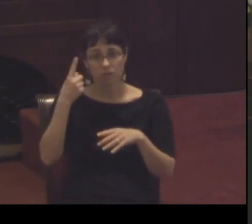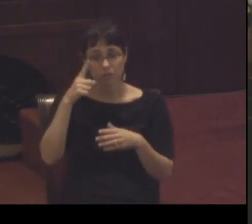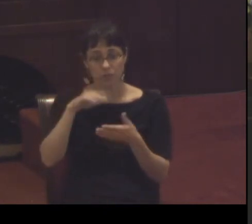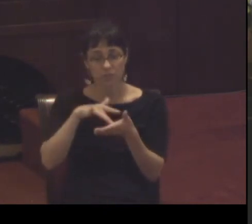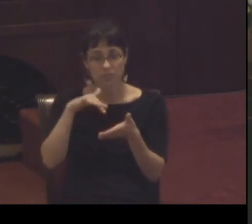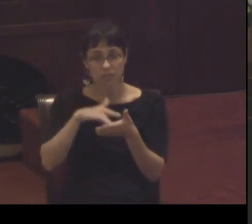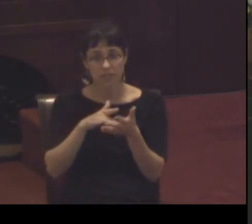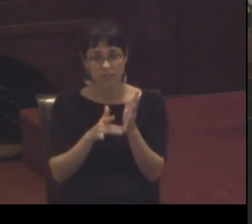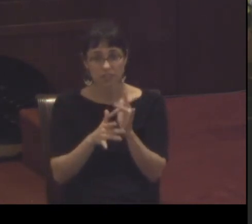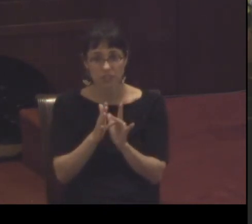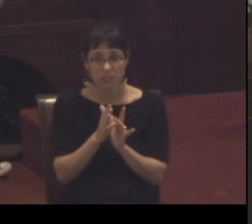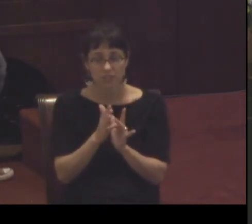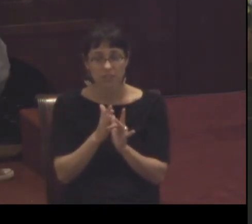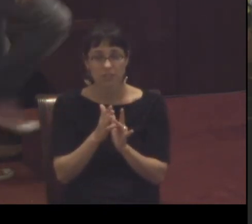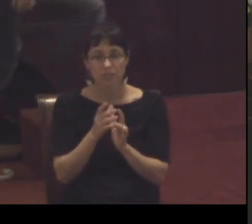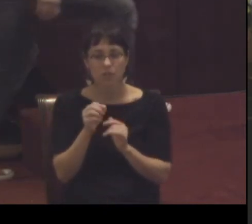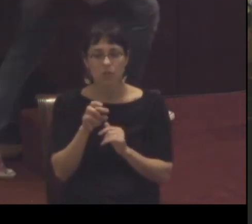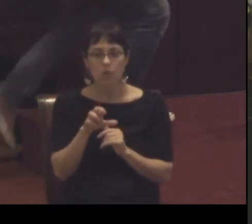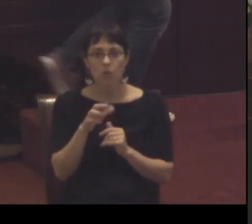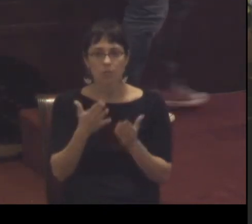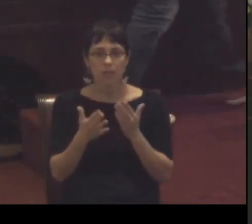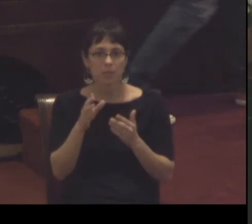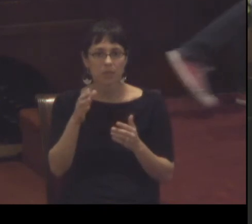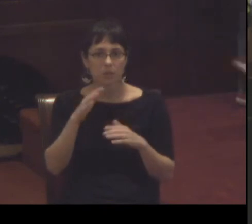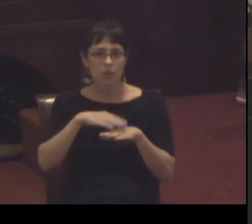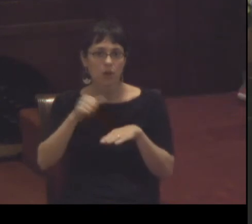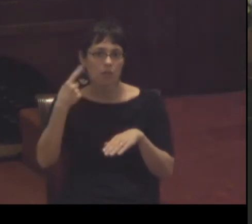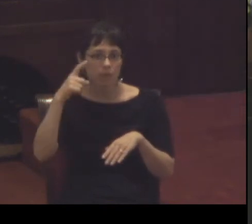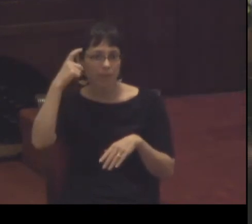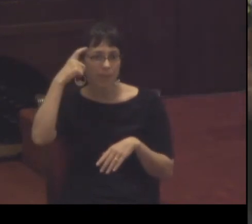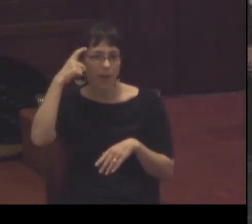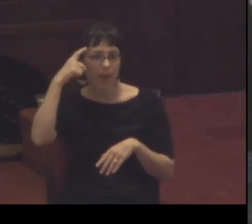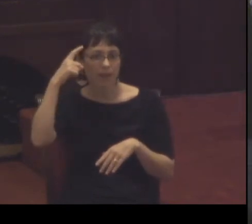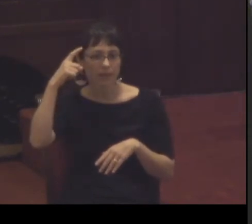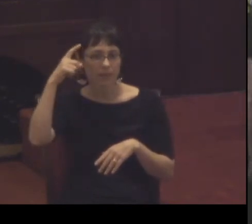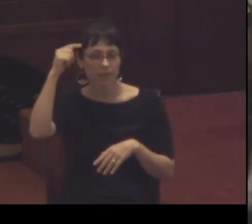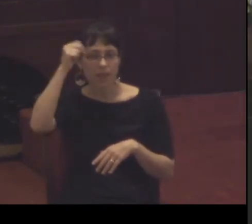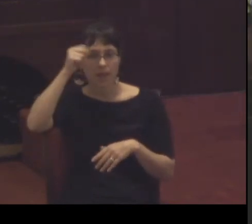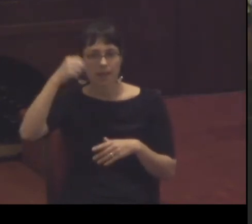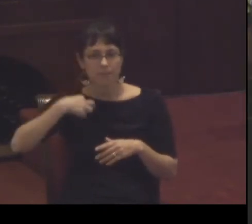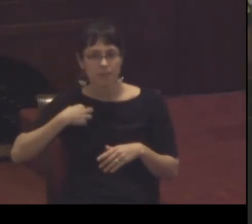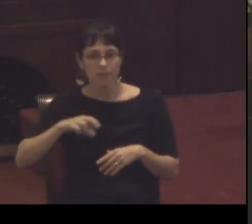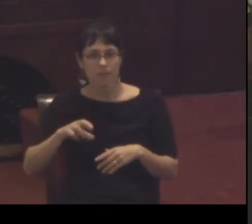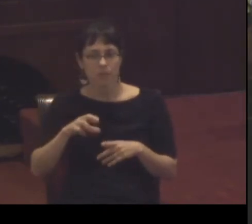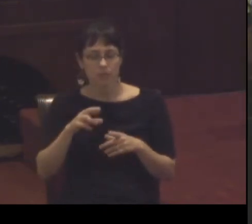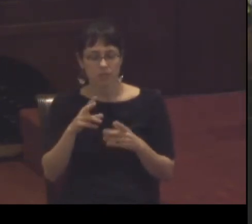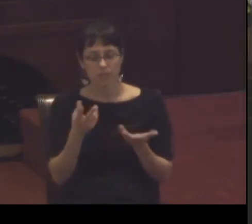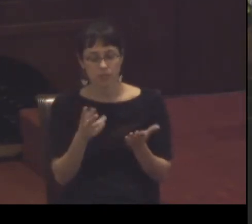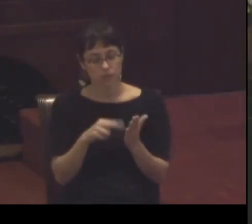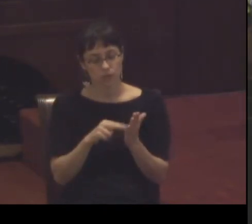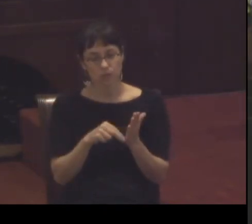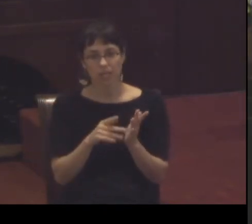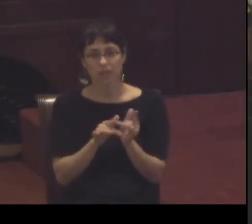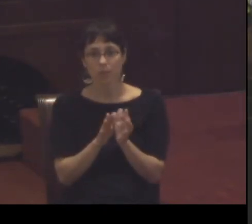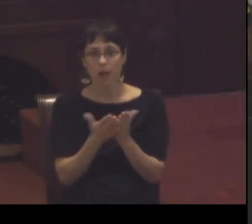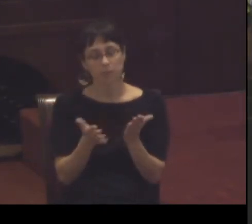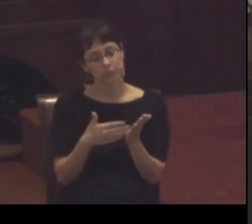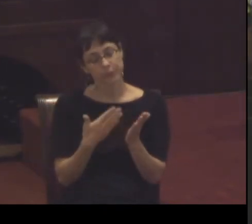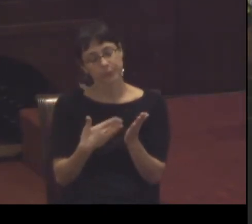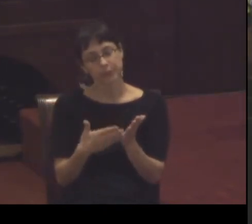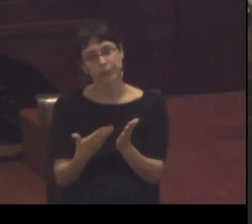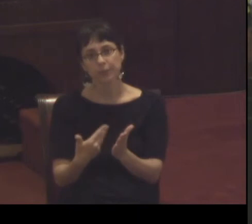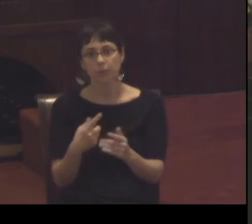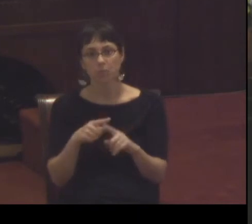or to have the mind of the theologian not just to look at the Bible and you know flip through it but to